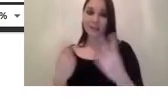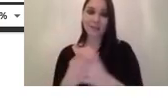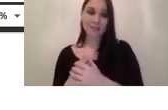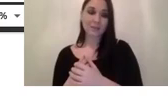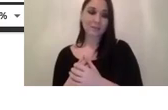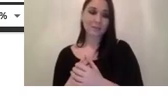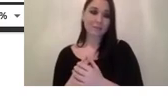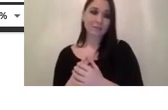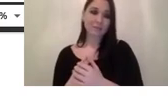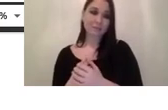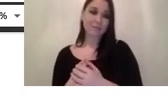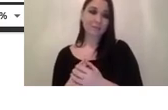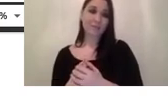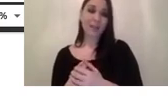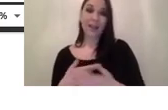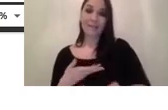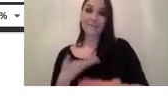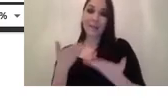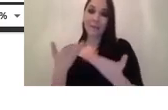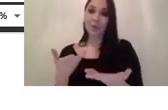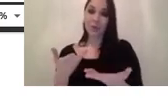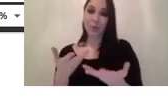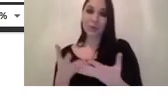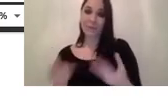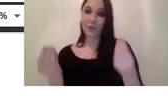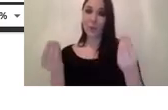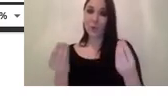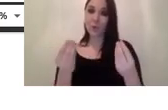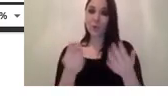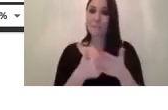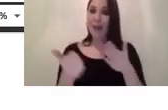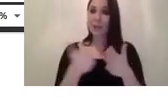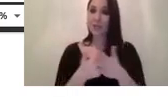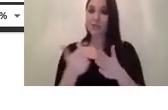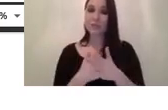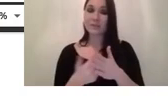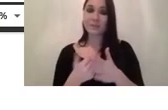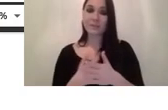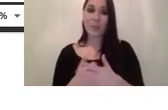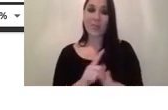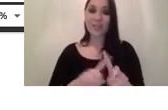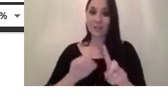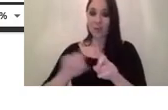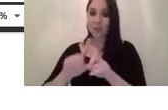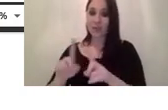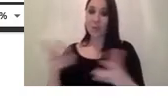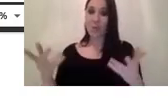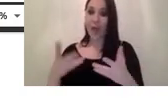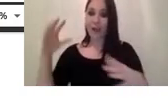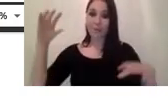gives you a diffuse pattern uh but the difference is where you locate the camera